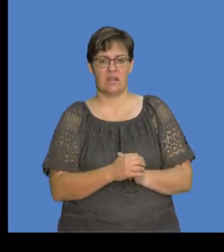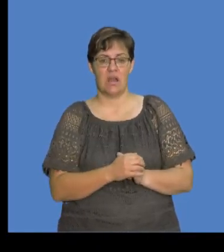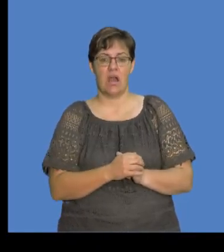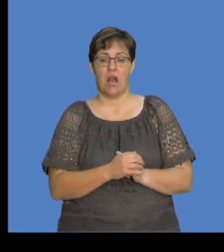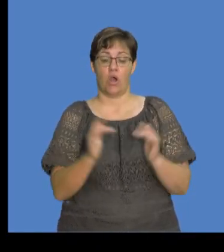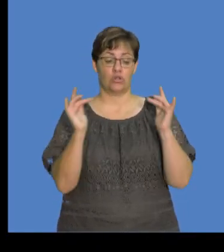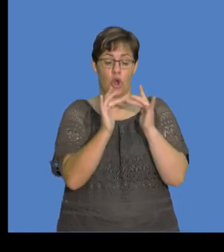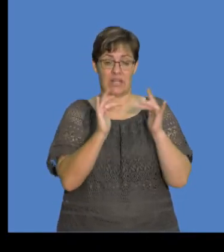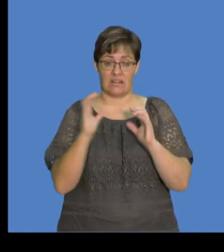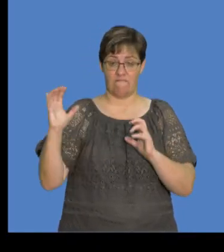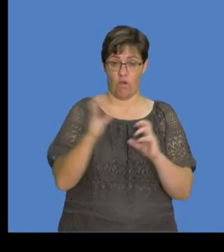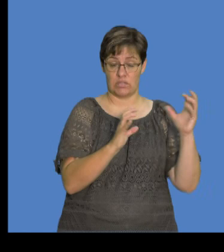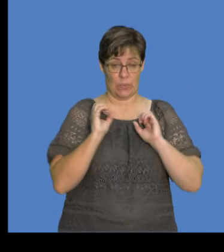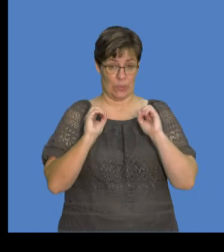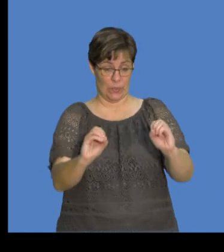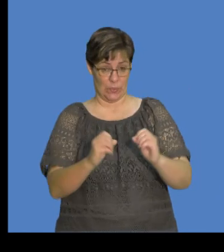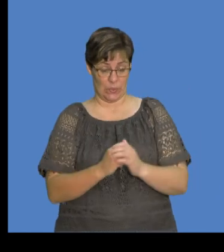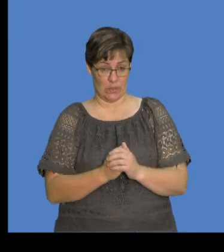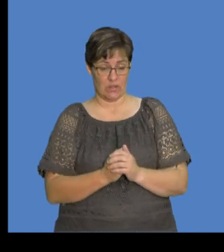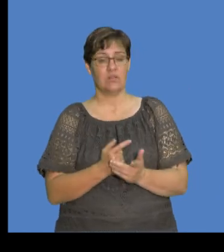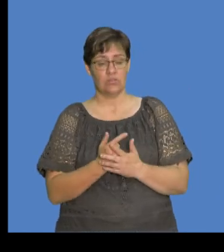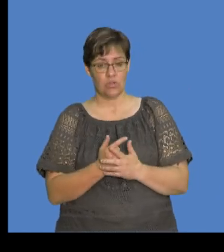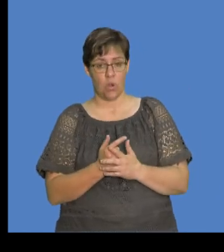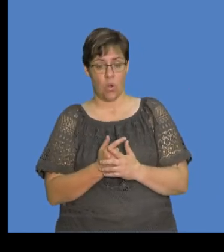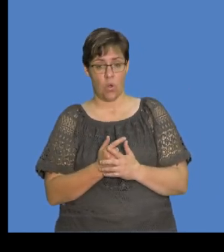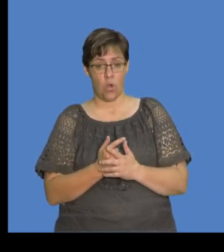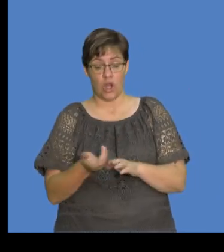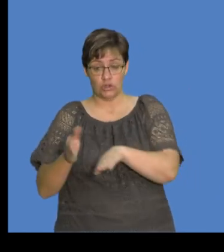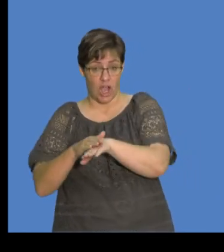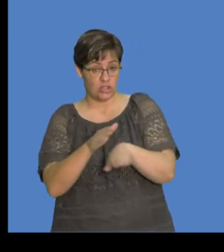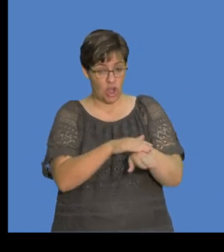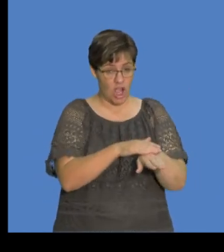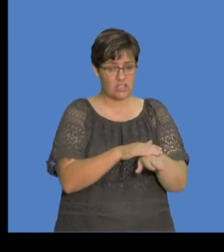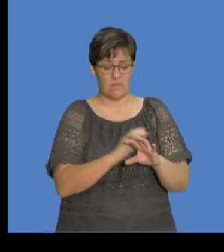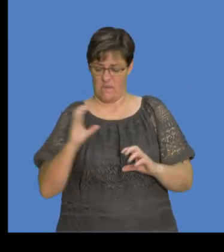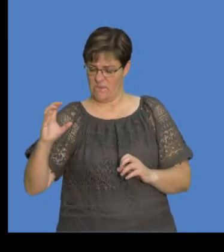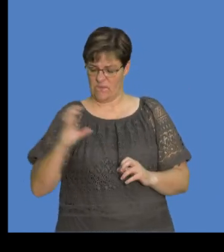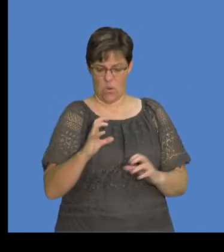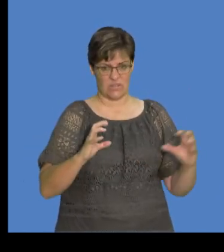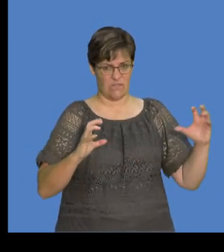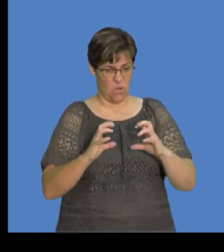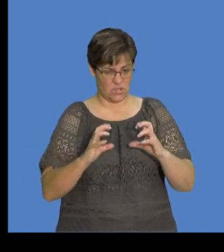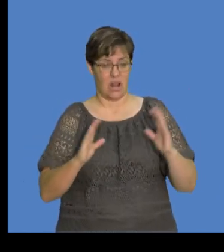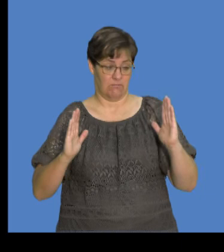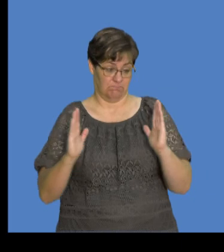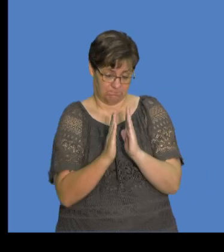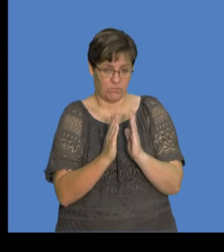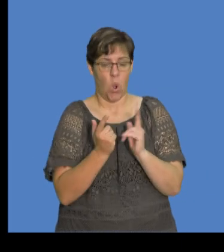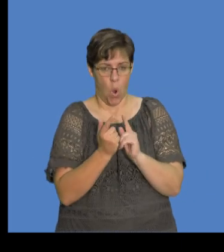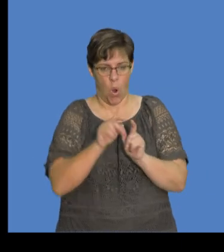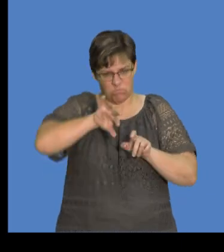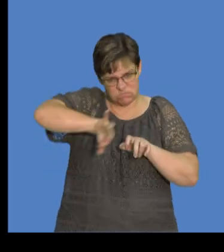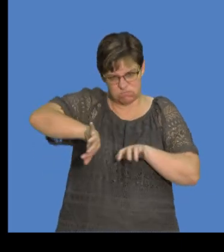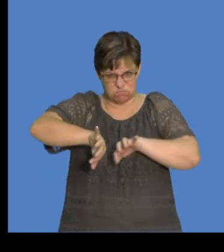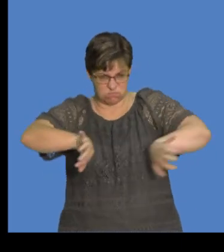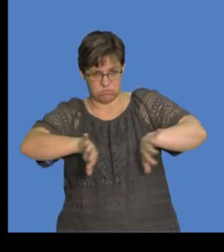know, the non-contact forces, because where there is charge, there are forces involved. And these forces are either attraction